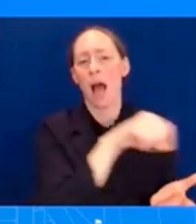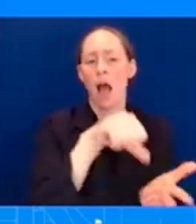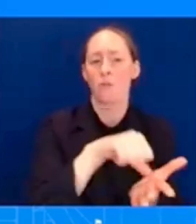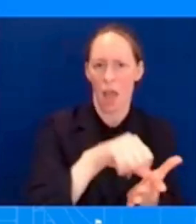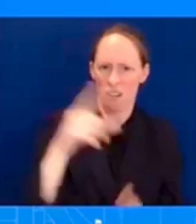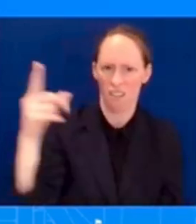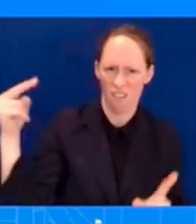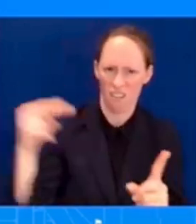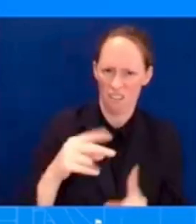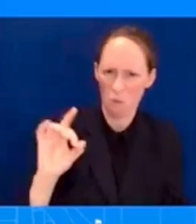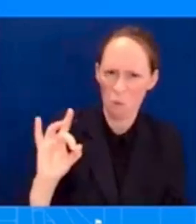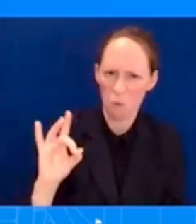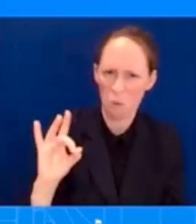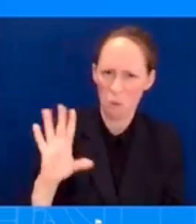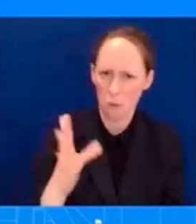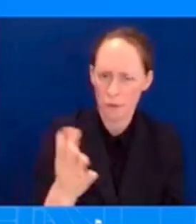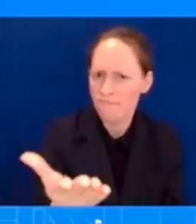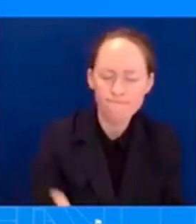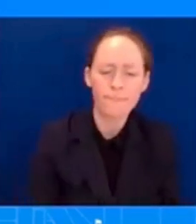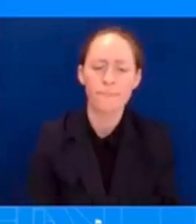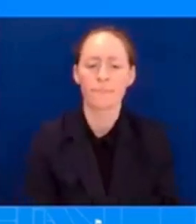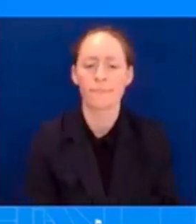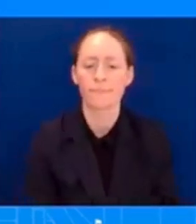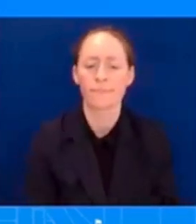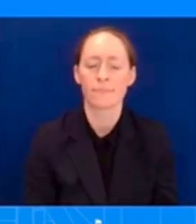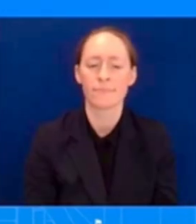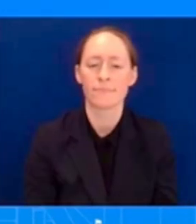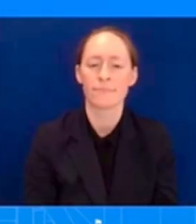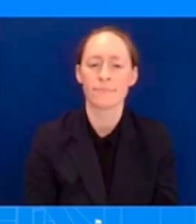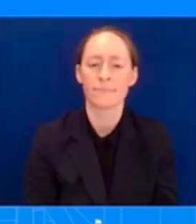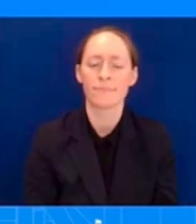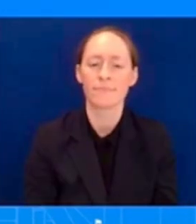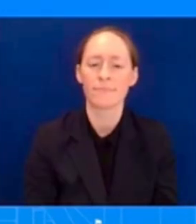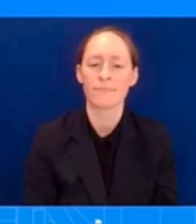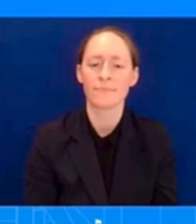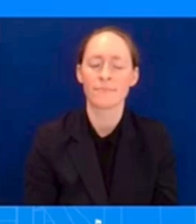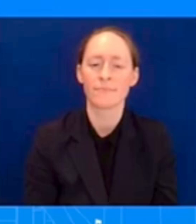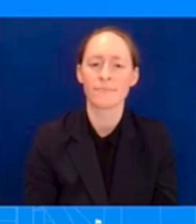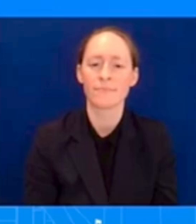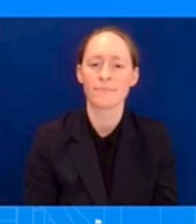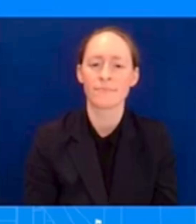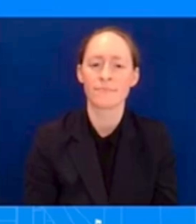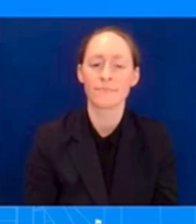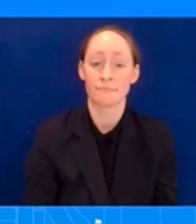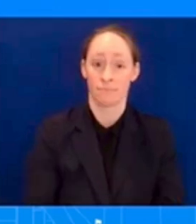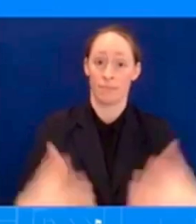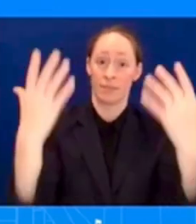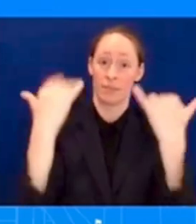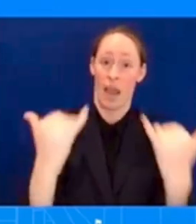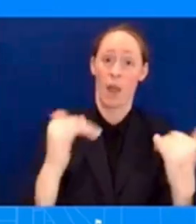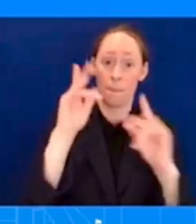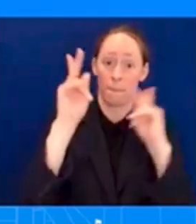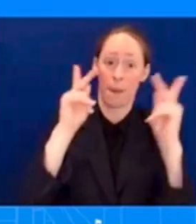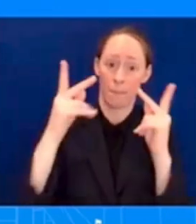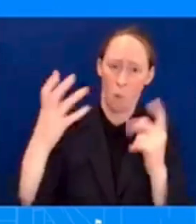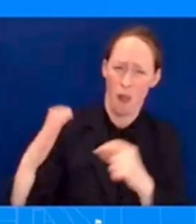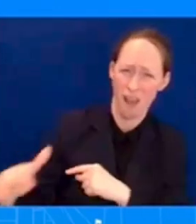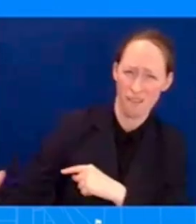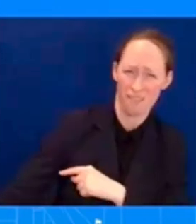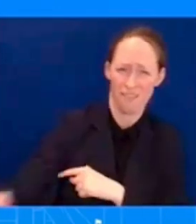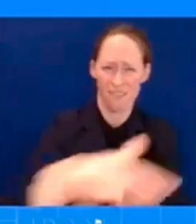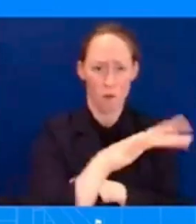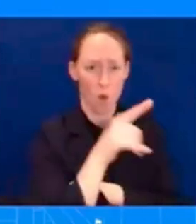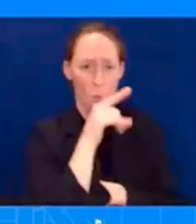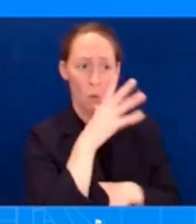Americans support bringing home hostages, but is the administration not also concerned that at the same time it's talking about giving Iran $6 billion,